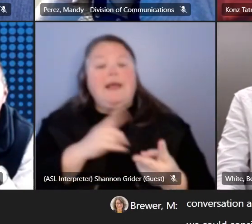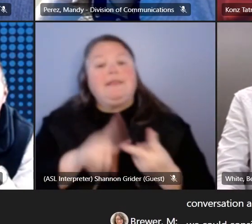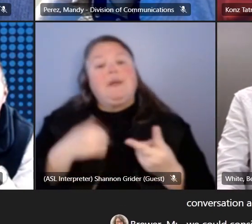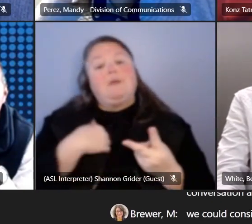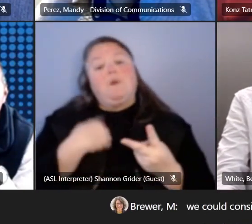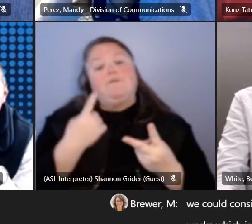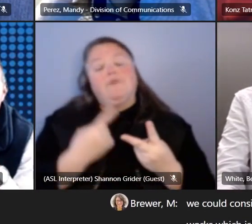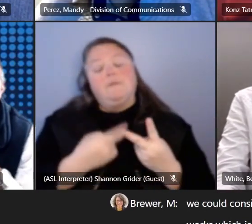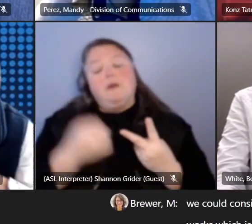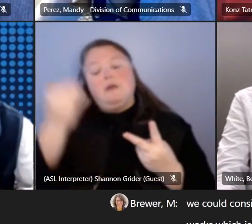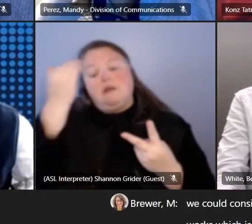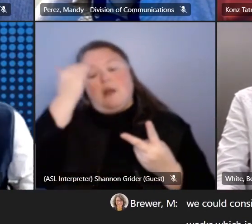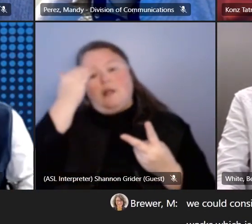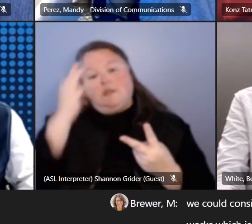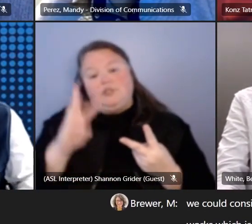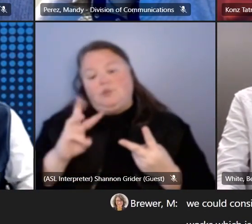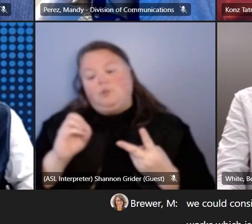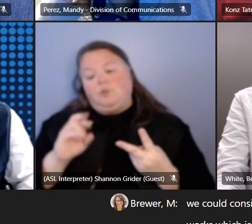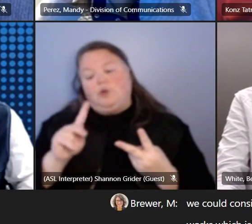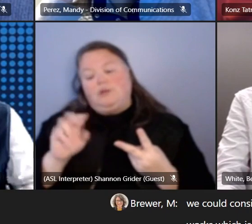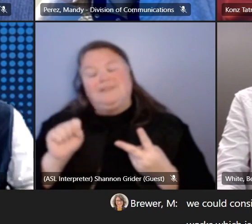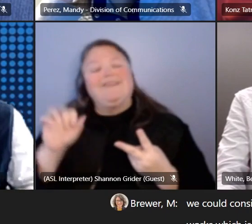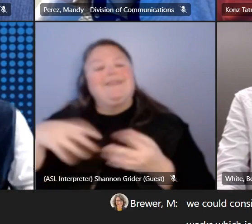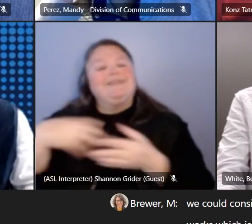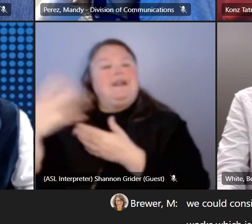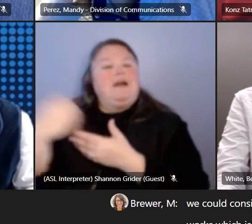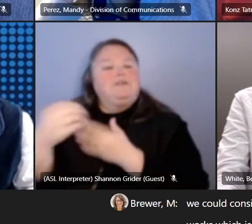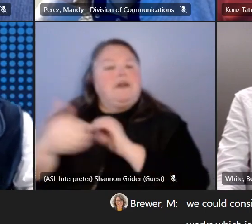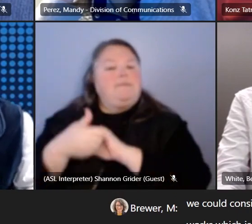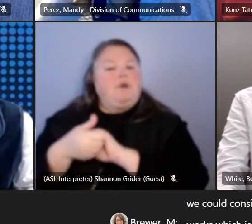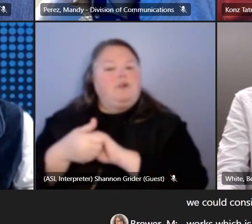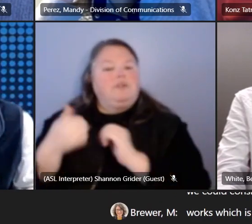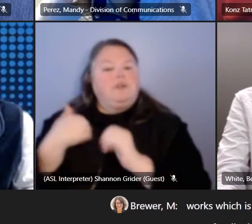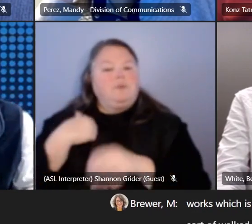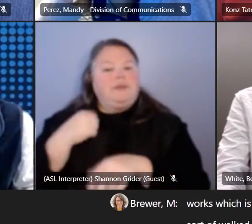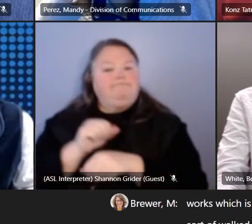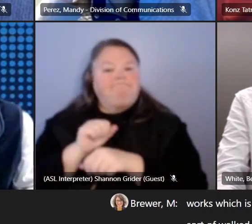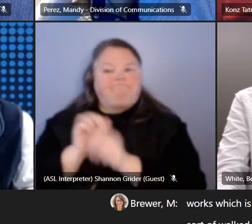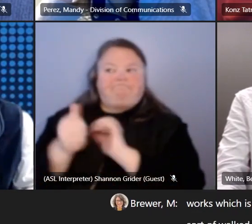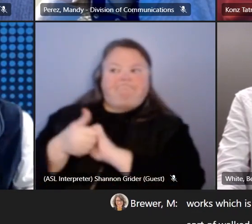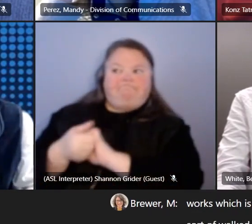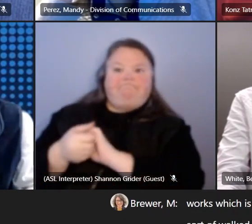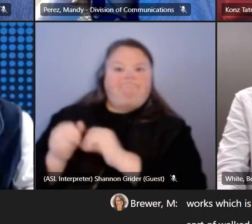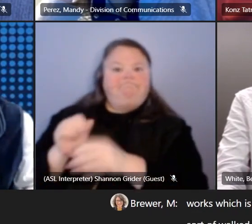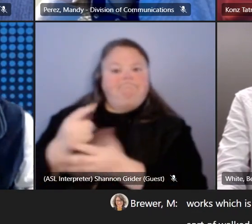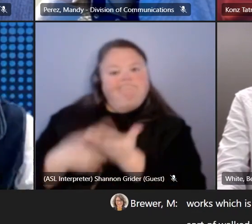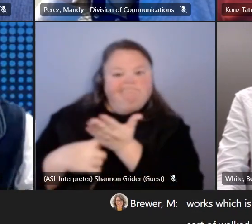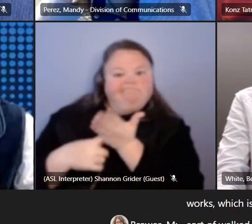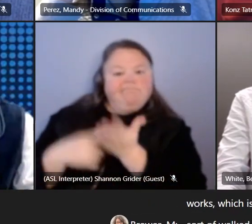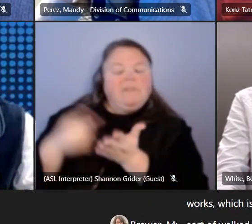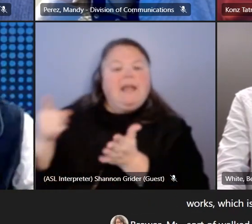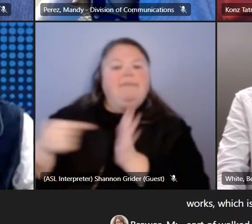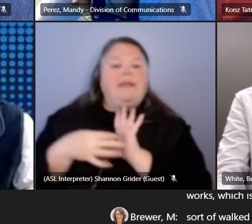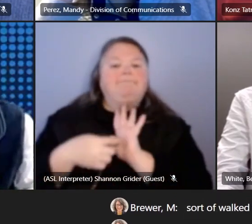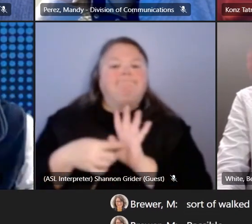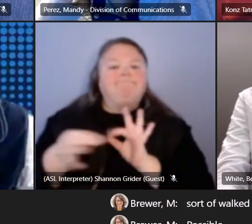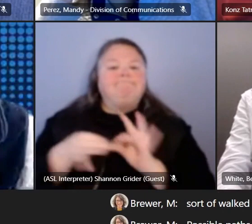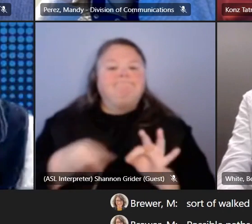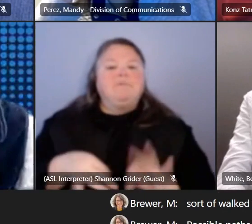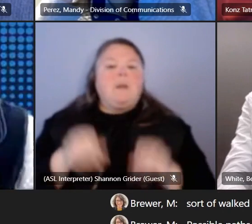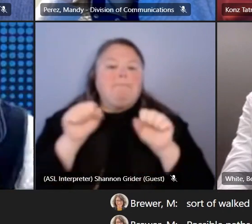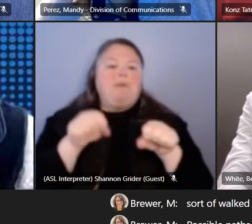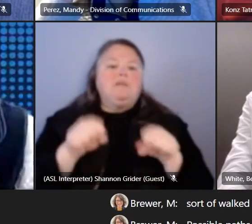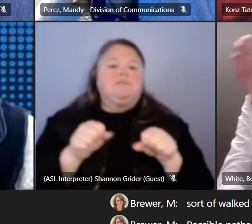Works which is an external partner that we work with that sort of walked through some different possible